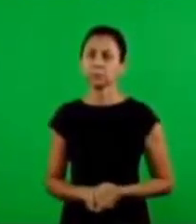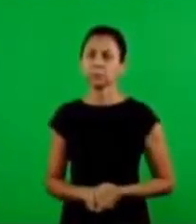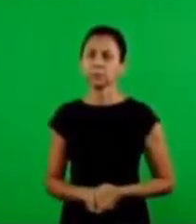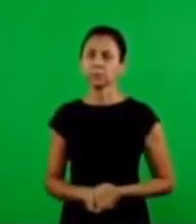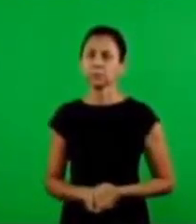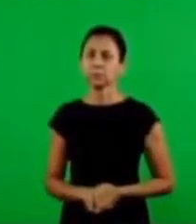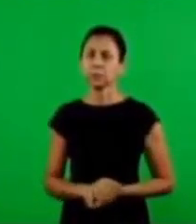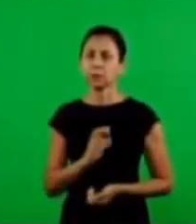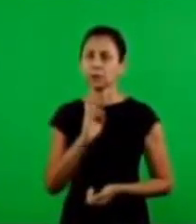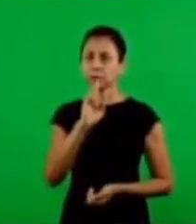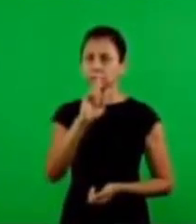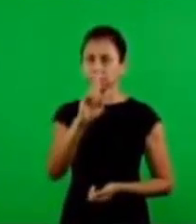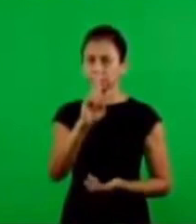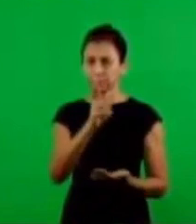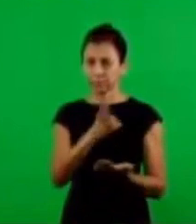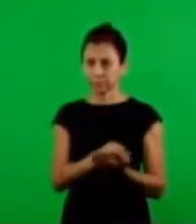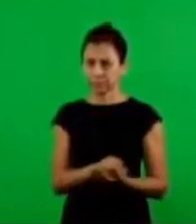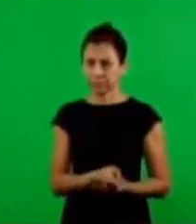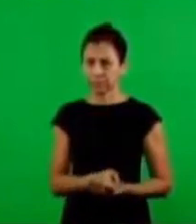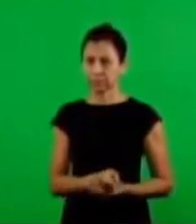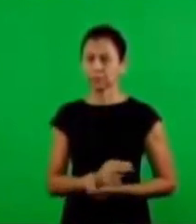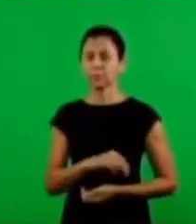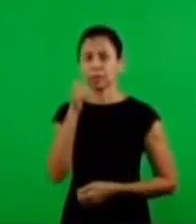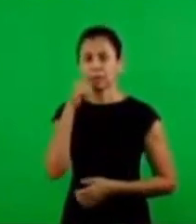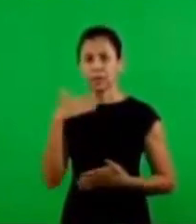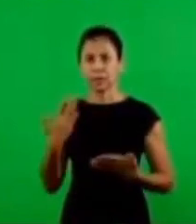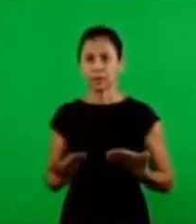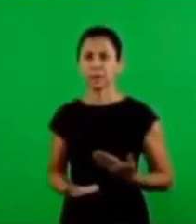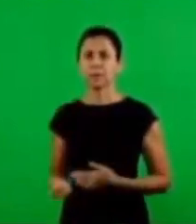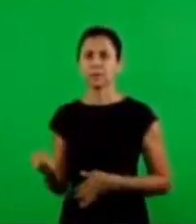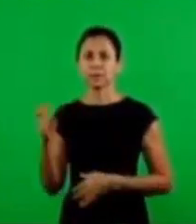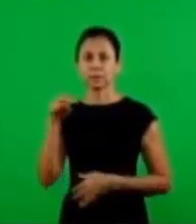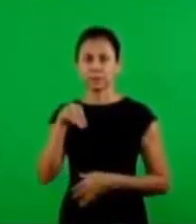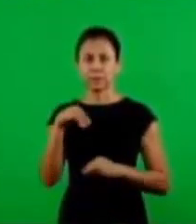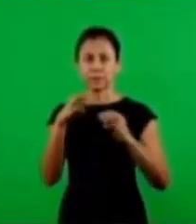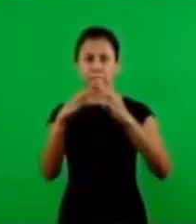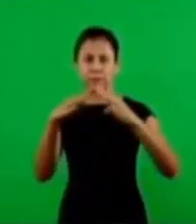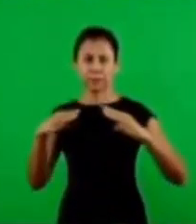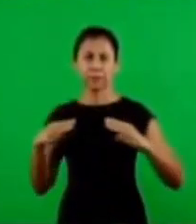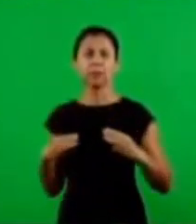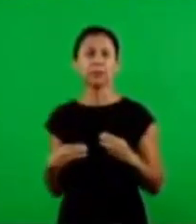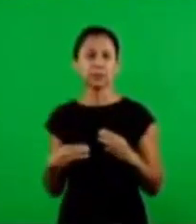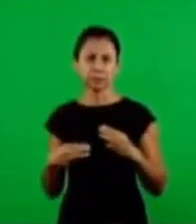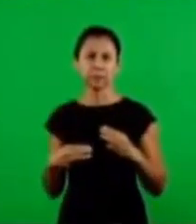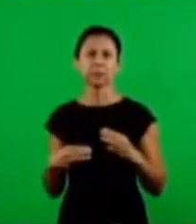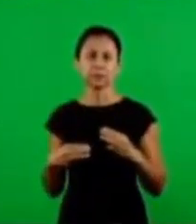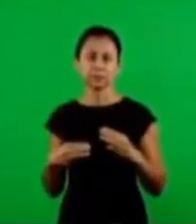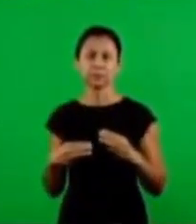the result the ones that came and stood that came and had a blessing of